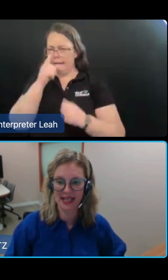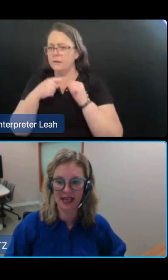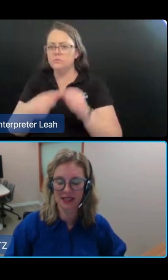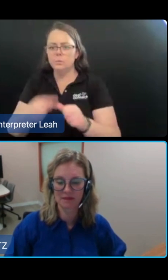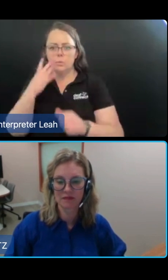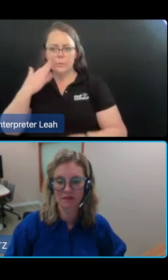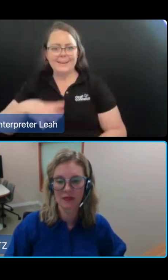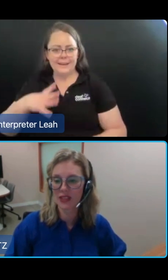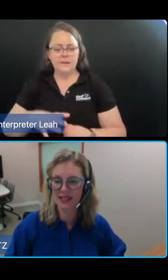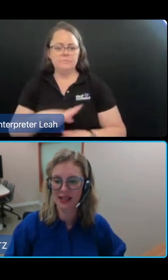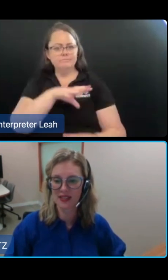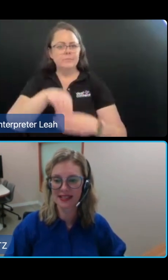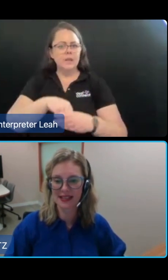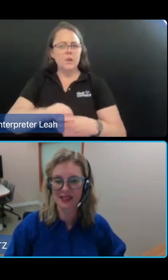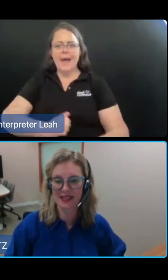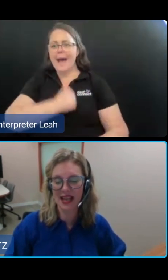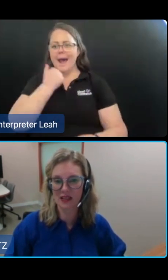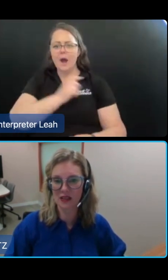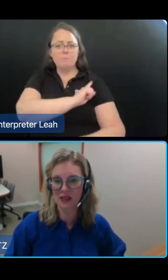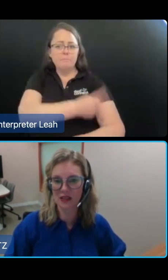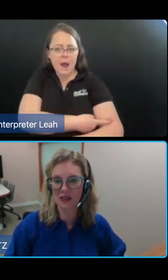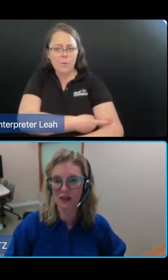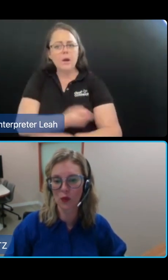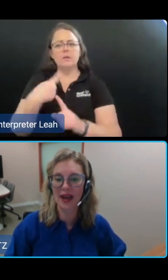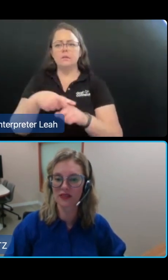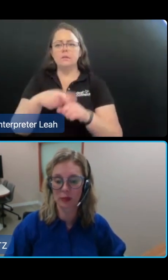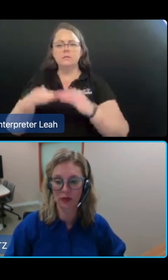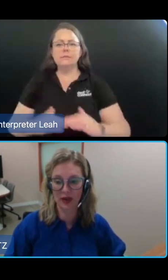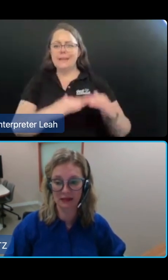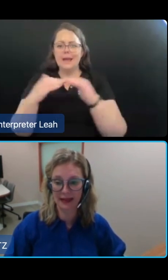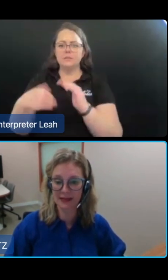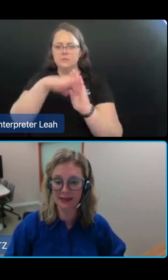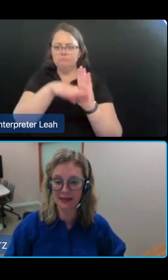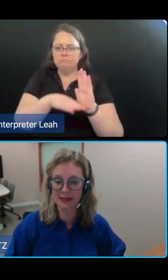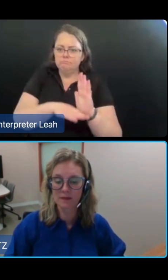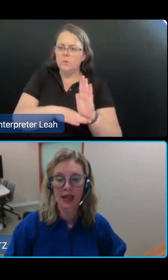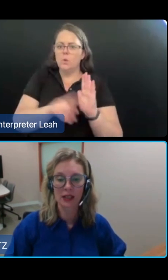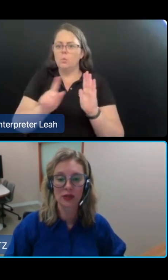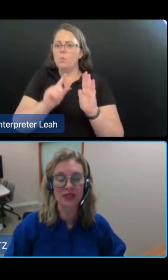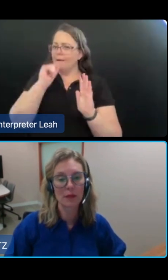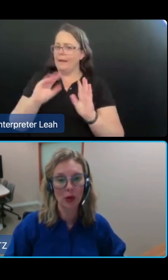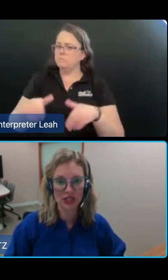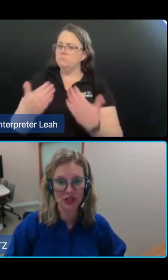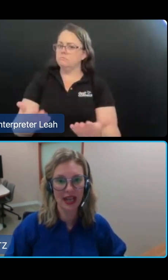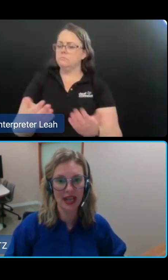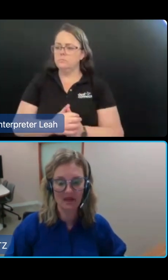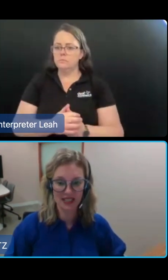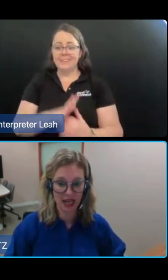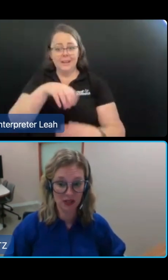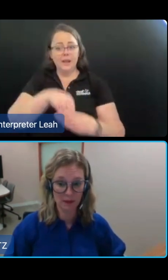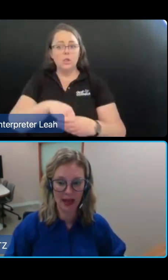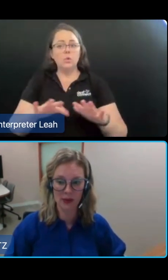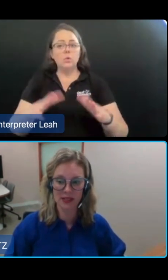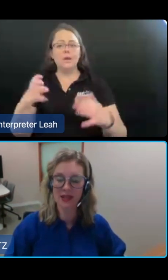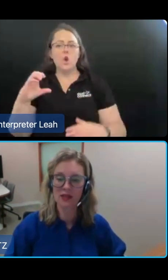Provisions Act. That legislation sets the standard for the powers of Commonwealth regulators and includes monitoring and